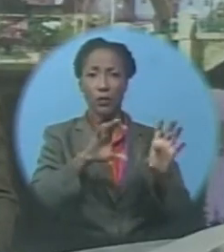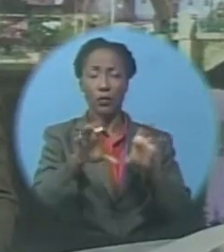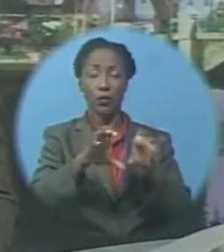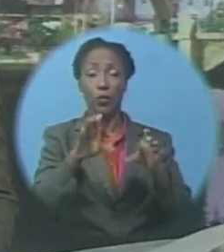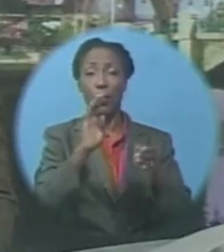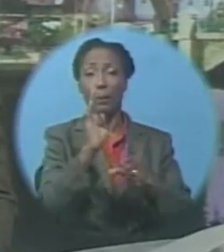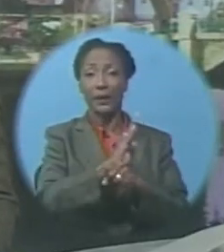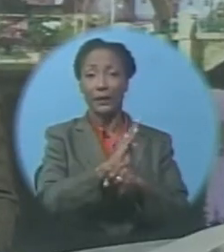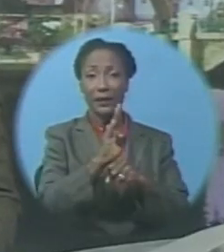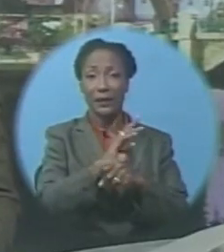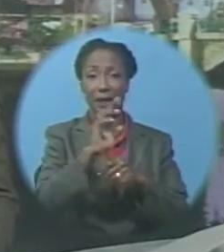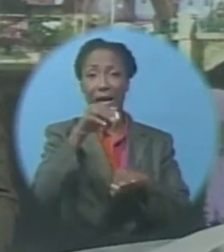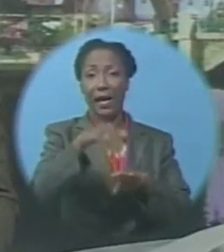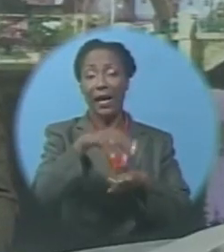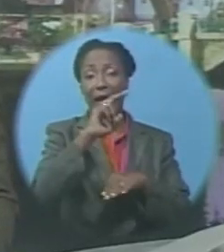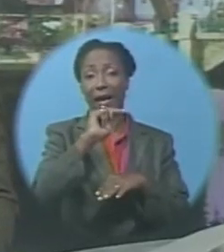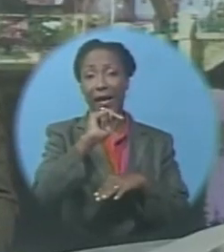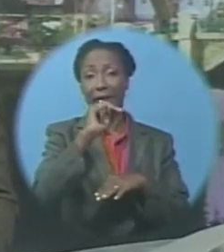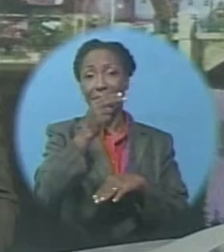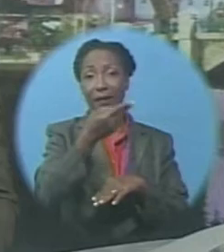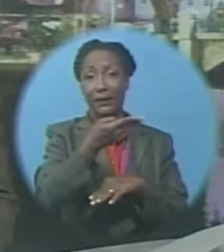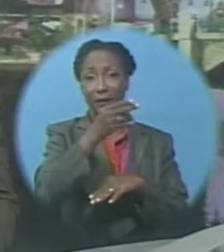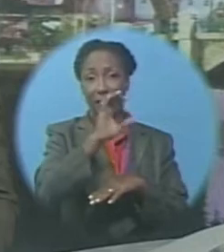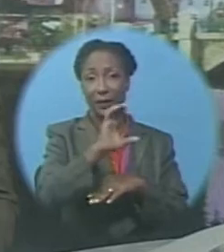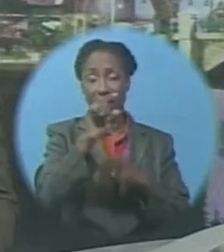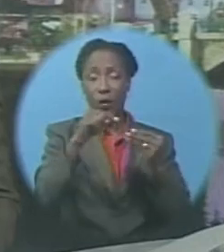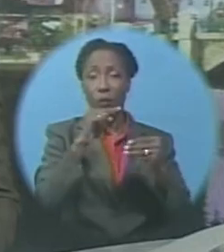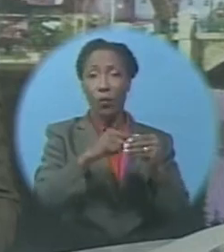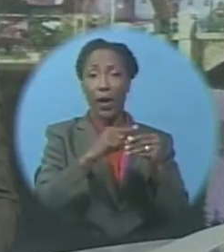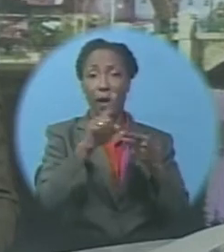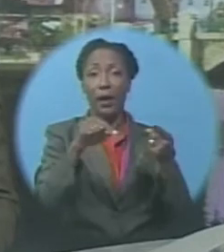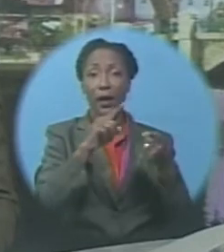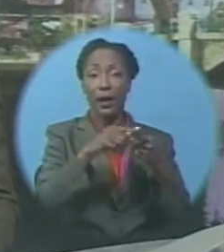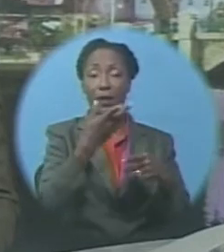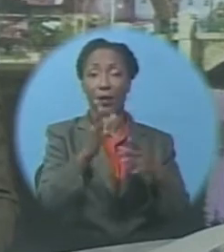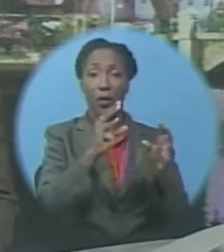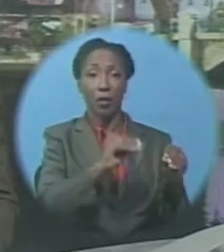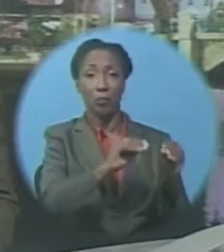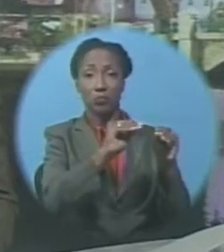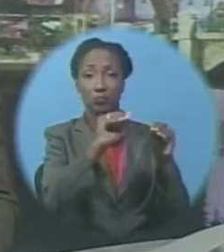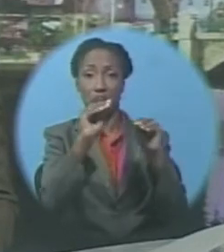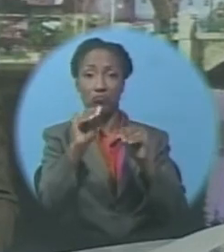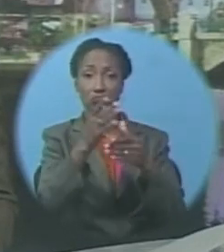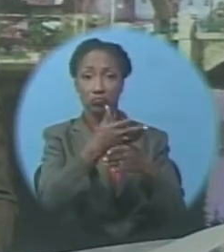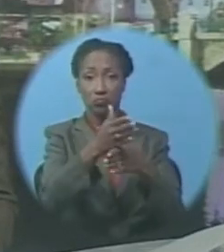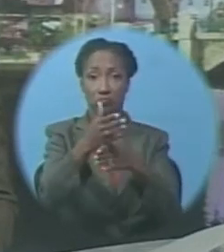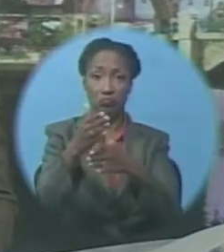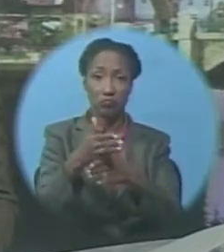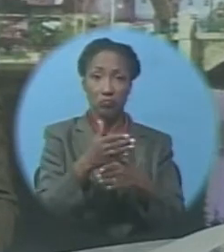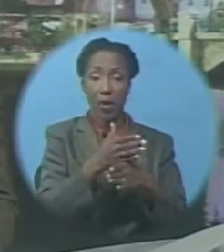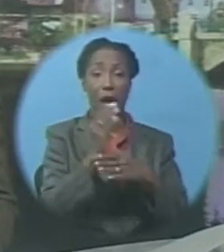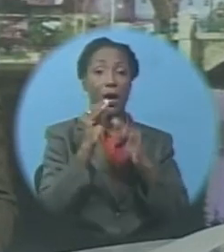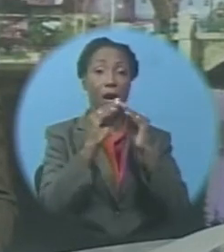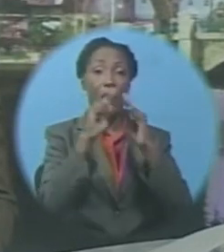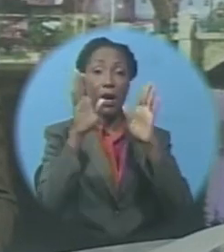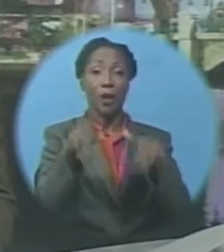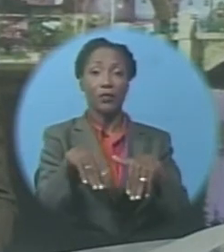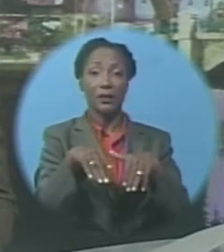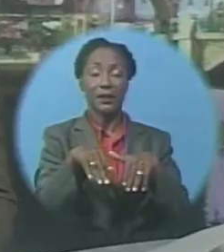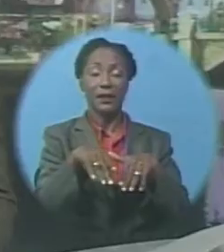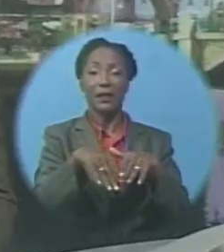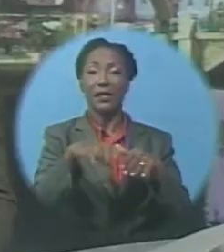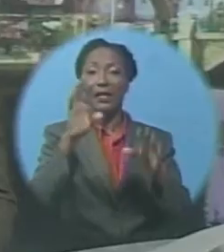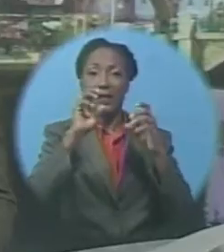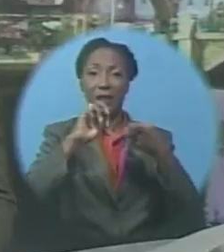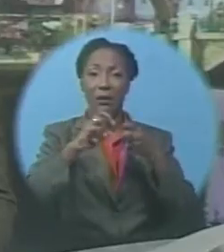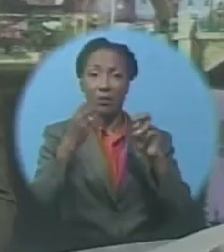allocate houses. Calling for a different approach to governance, Ms. Bradshaw says the island's housing problems will not be solved